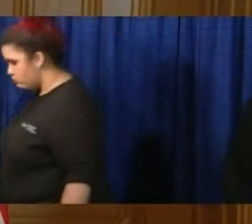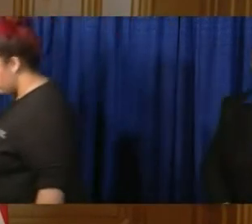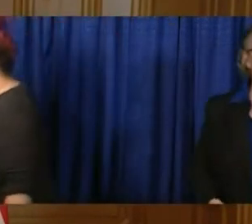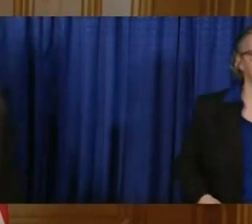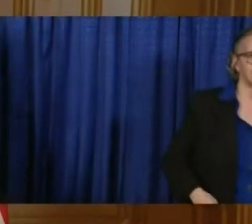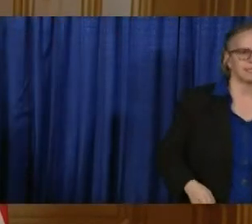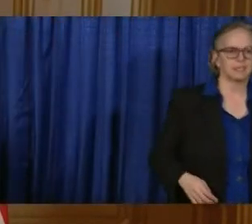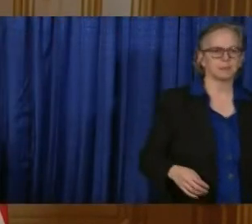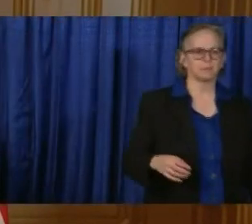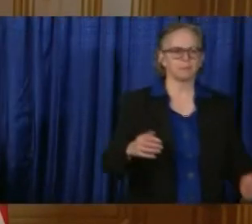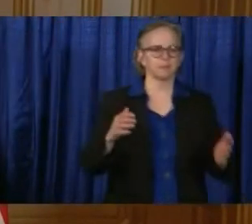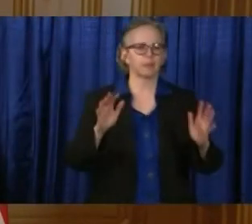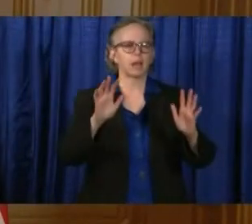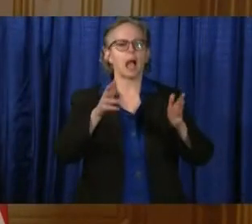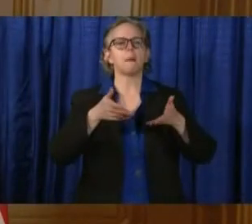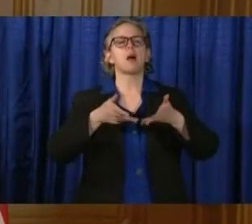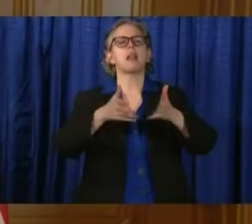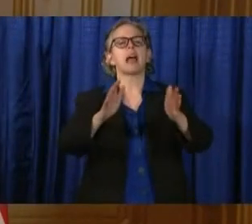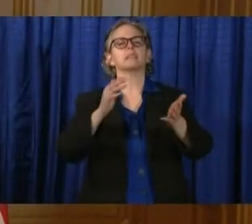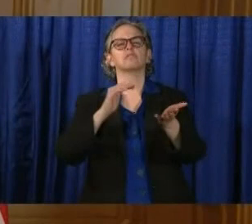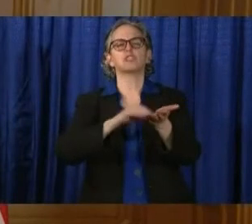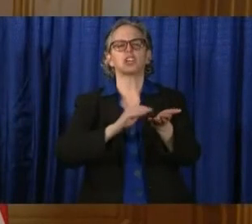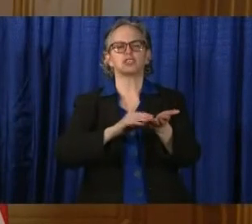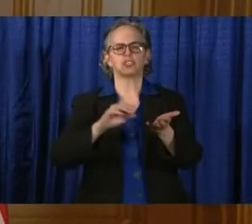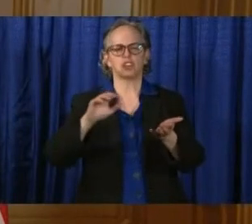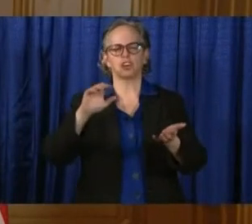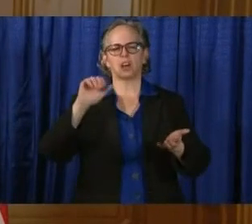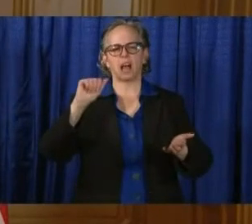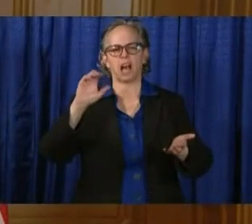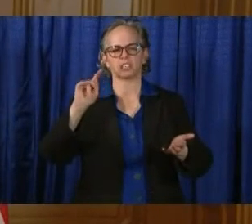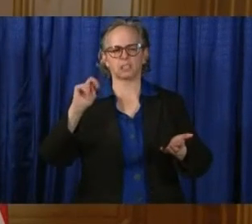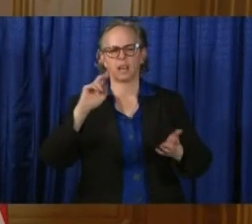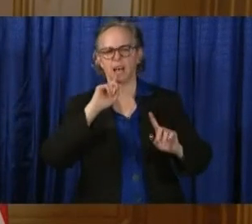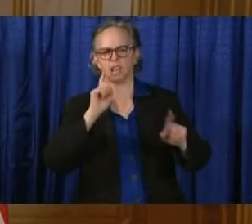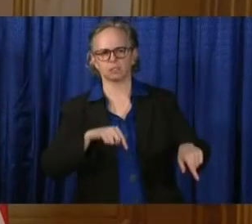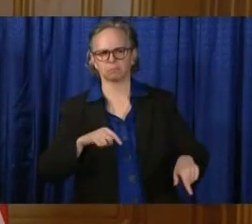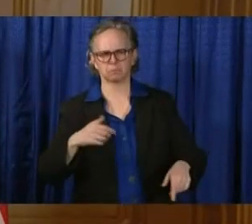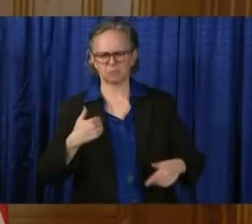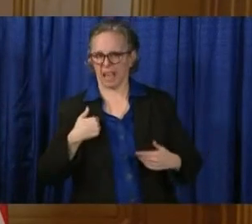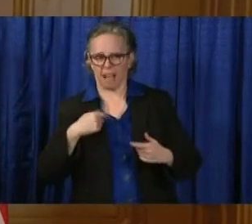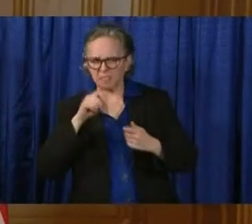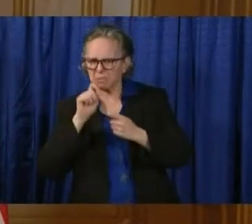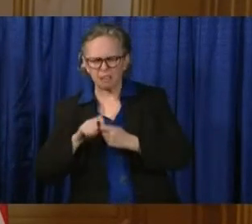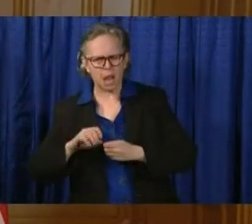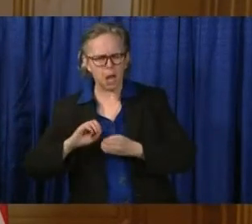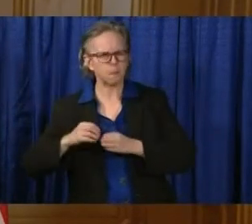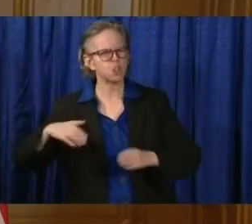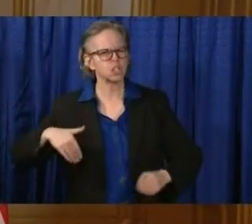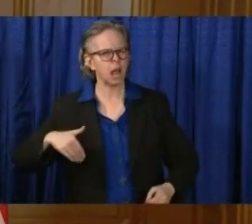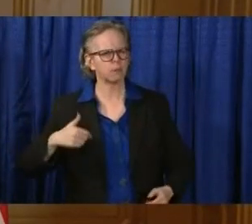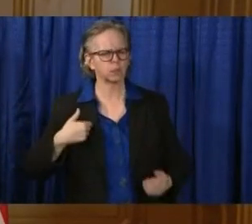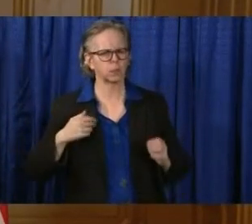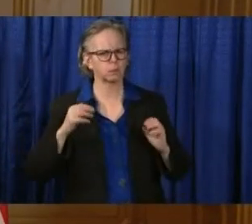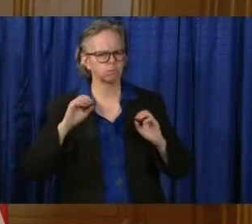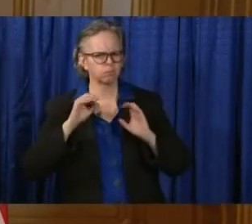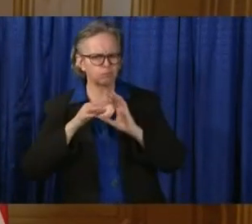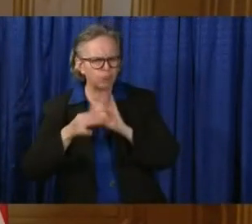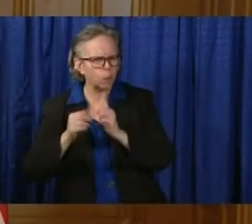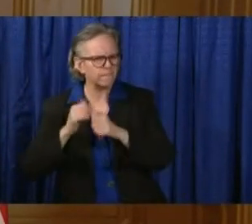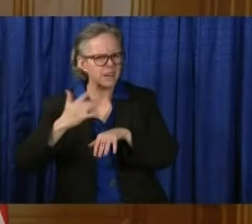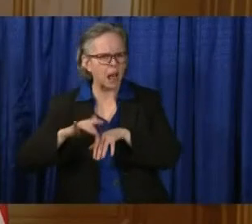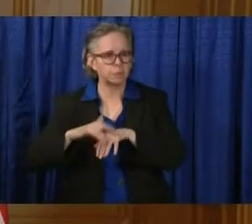don't have the exact numbers. I'm not even sure the exact numbers are available. The first job was to find the